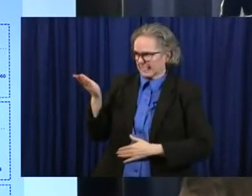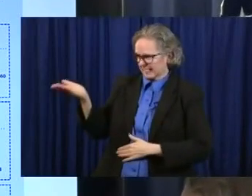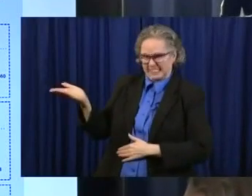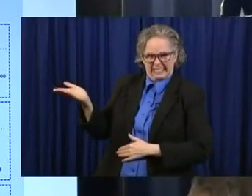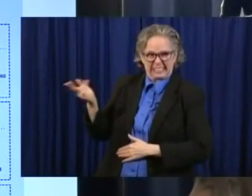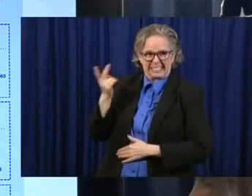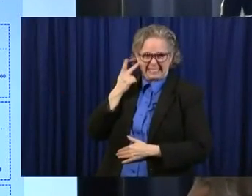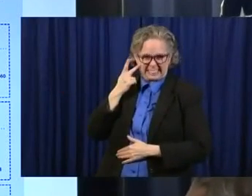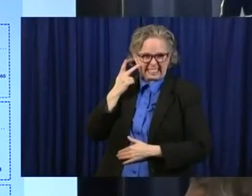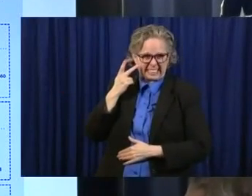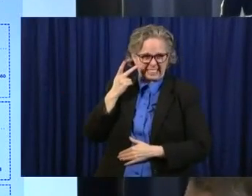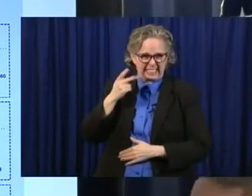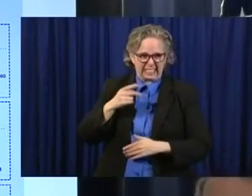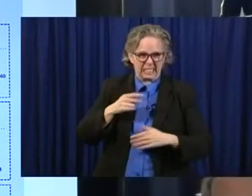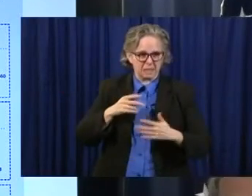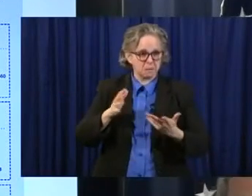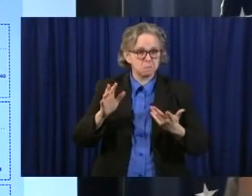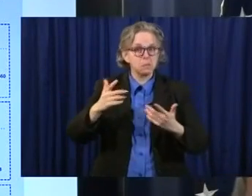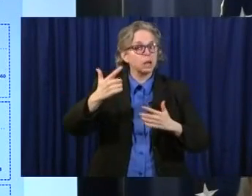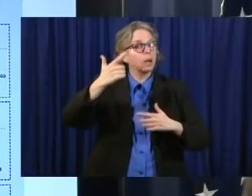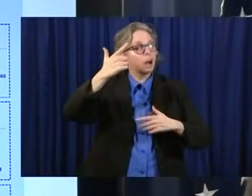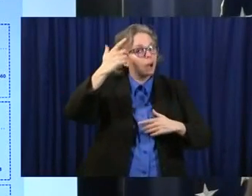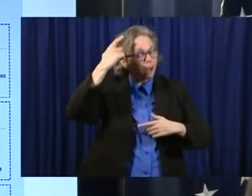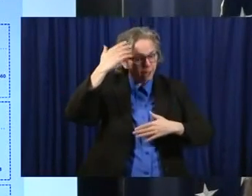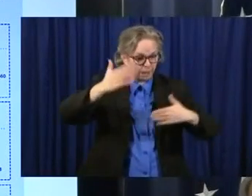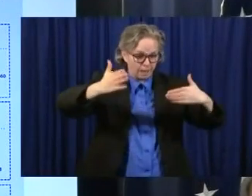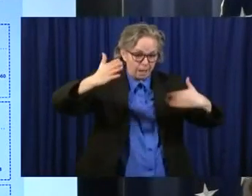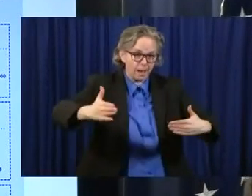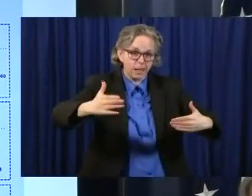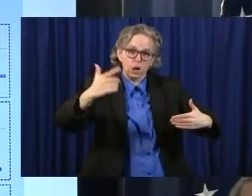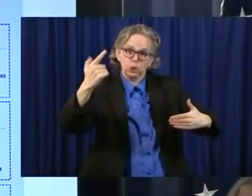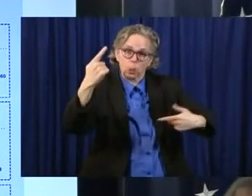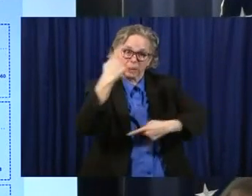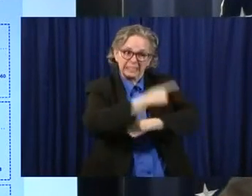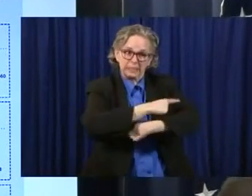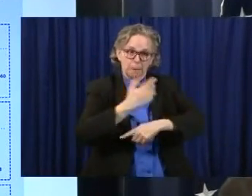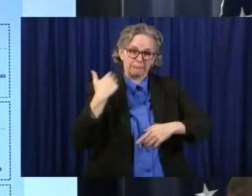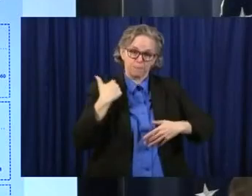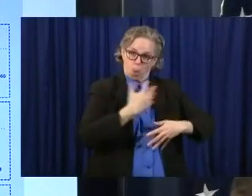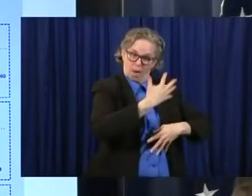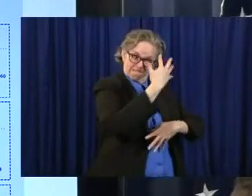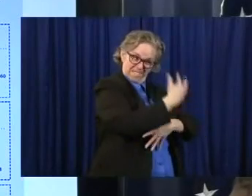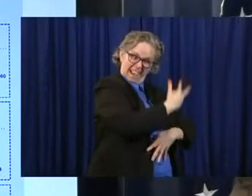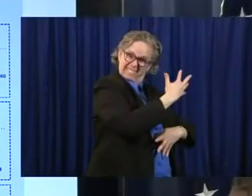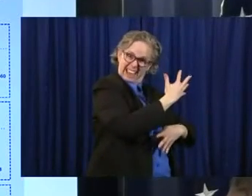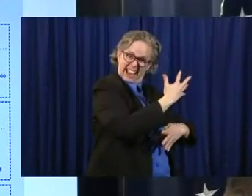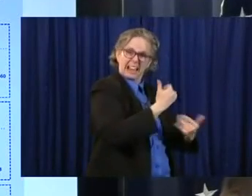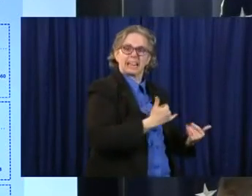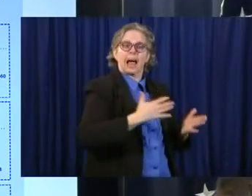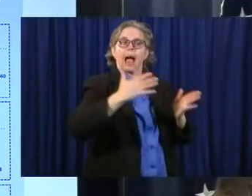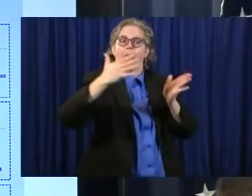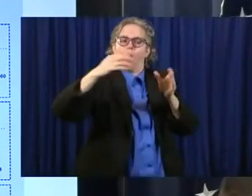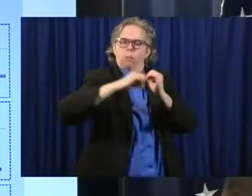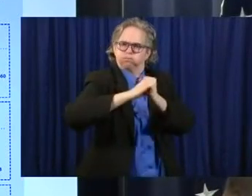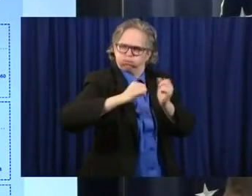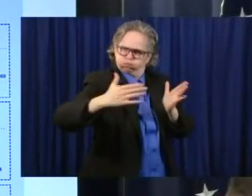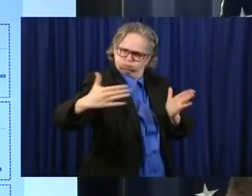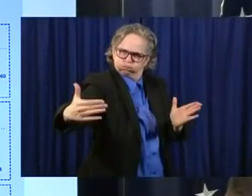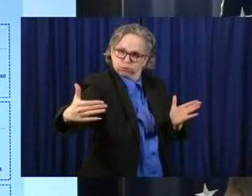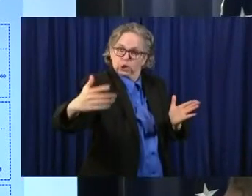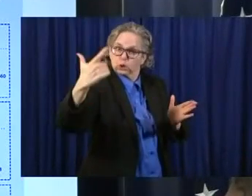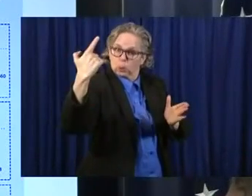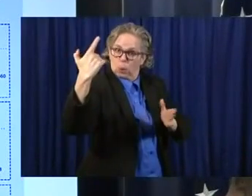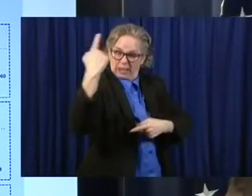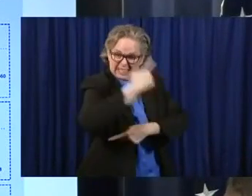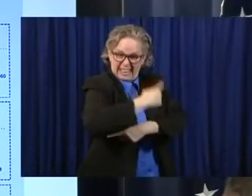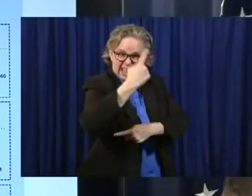again, it's only 21 days, but we were showing you five-day periods. Now we're showing you a, we're comparing what today's numbers were. So